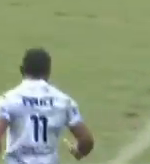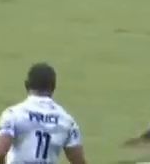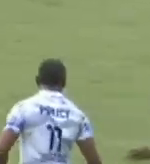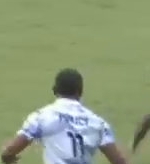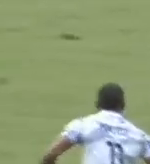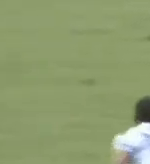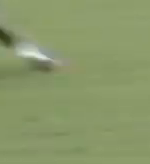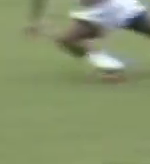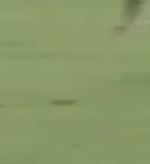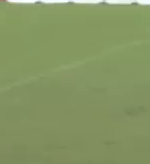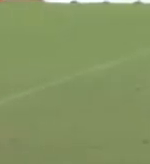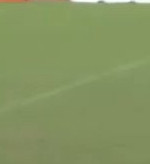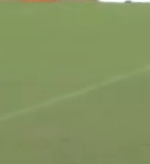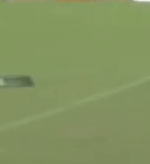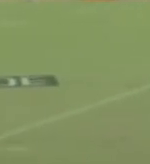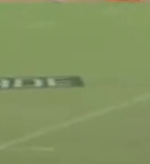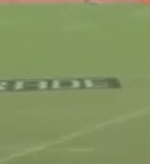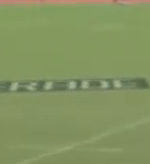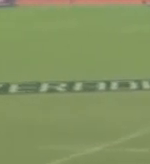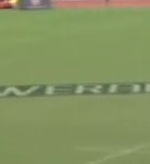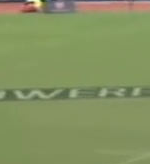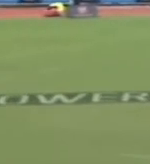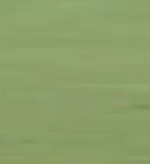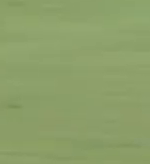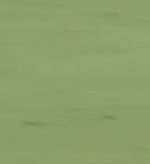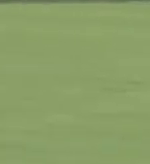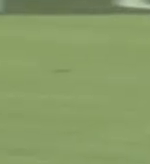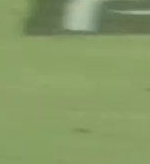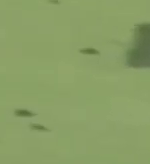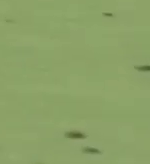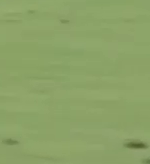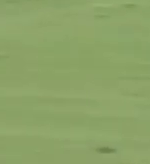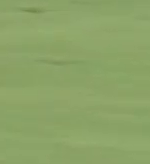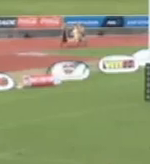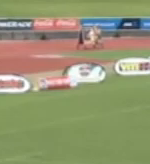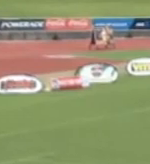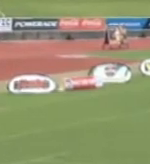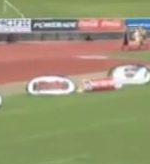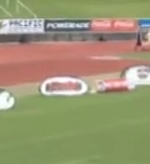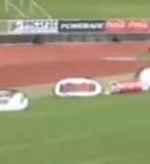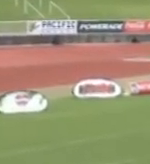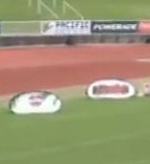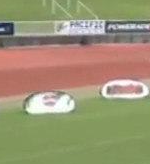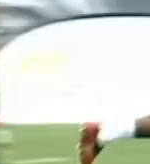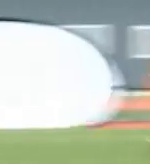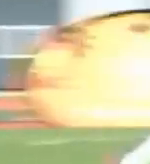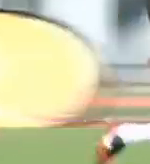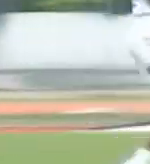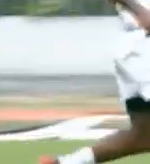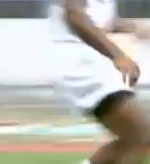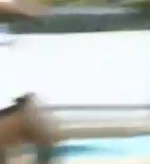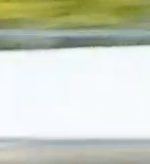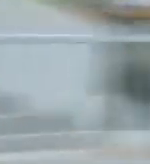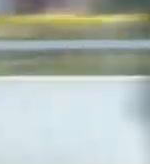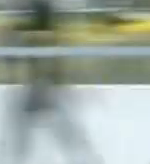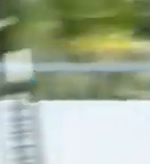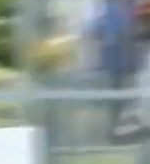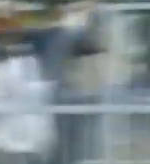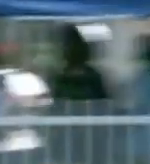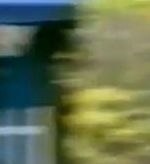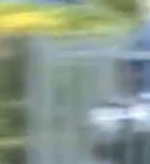Again the gap opens the offload works brilliant execution and Mbunivai